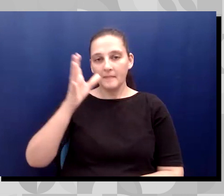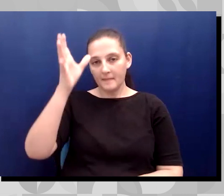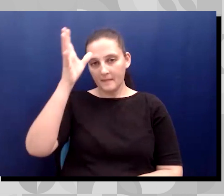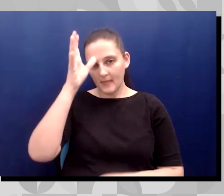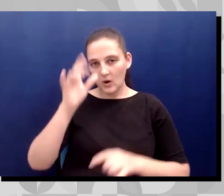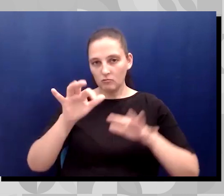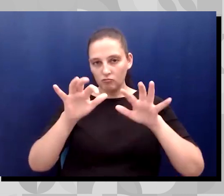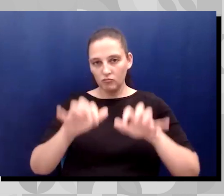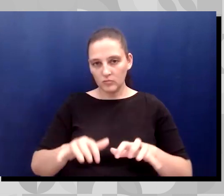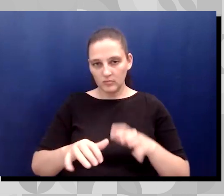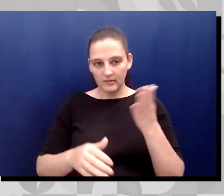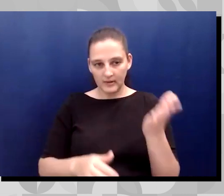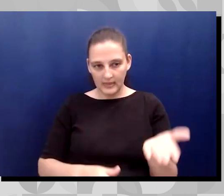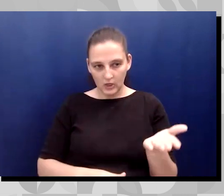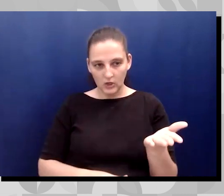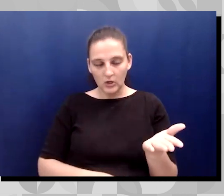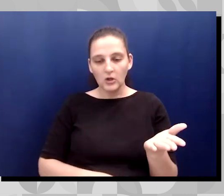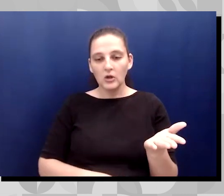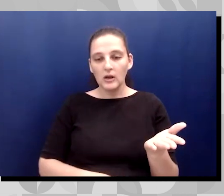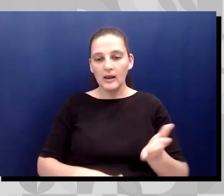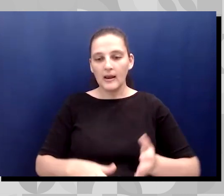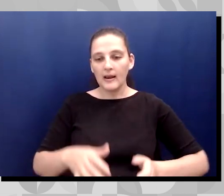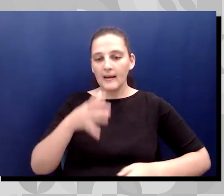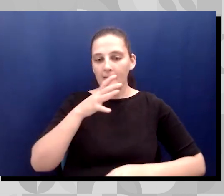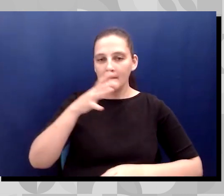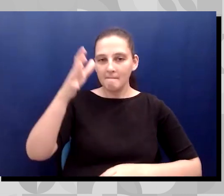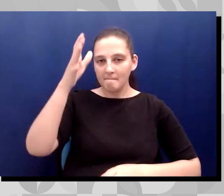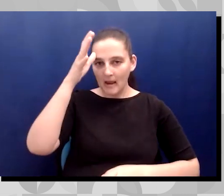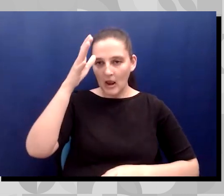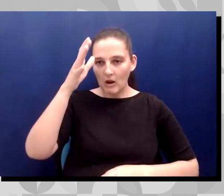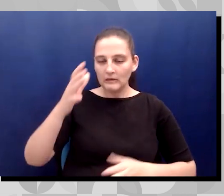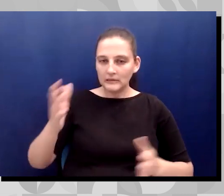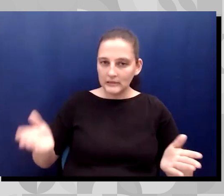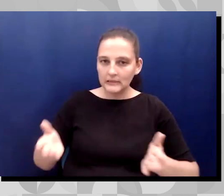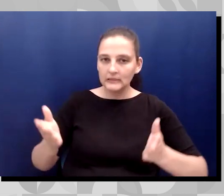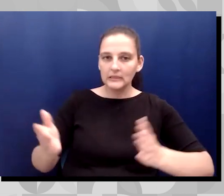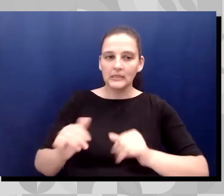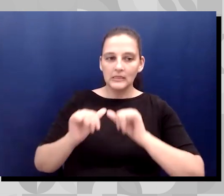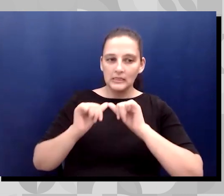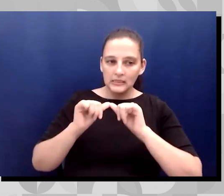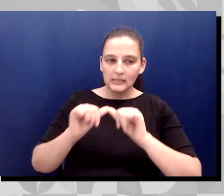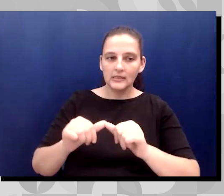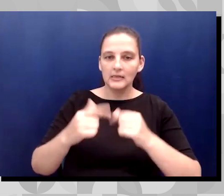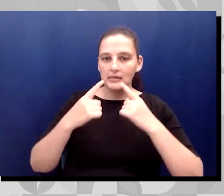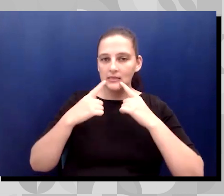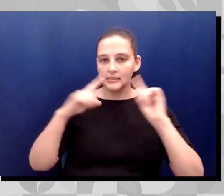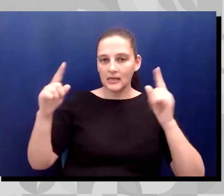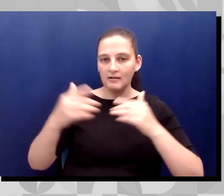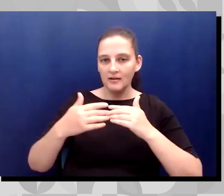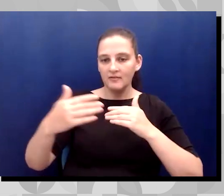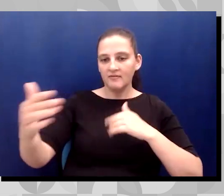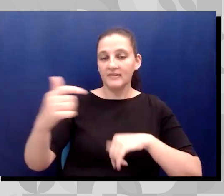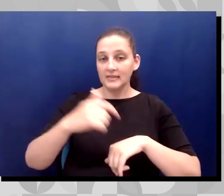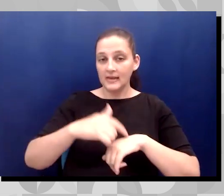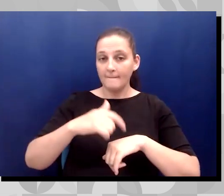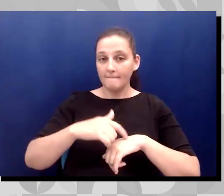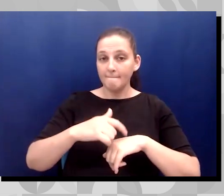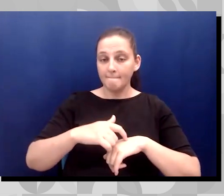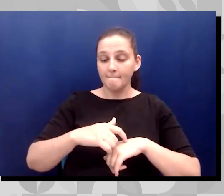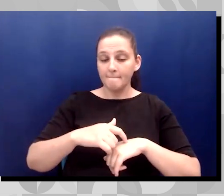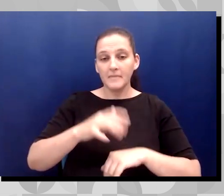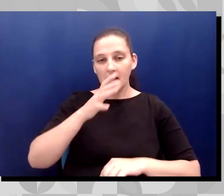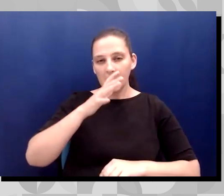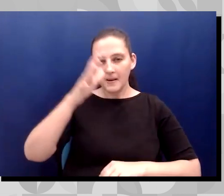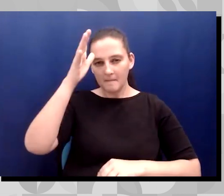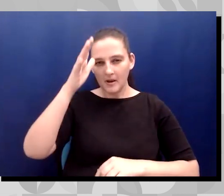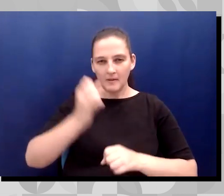ones that made it so that I've stayed successful over time. And they made a lot of right choices of putting me in